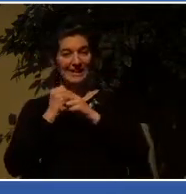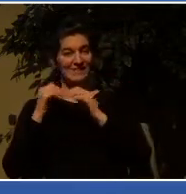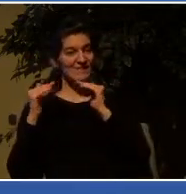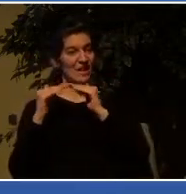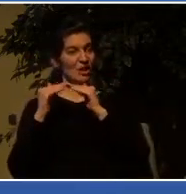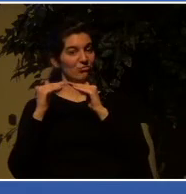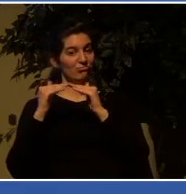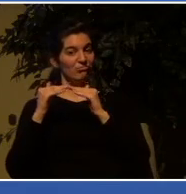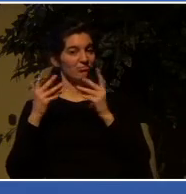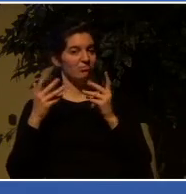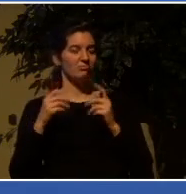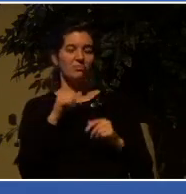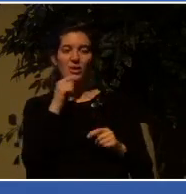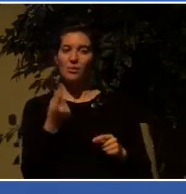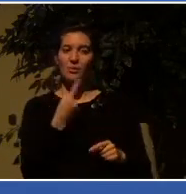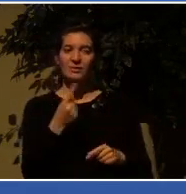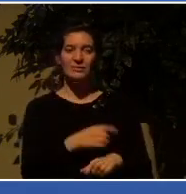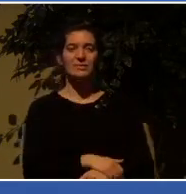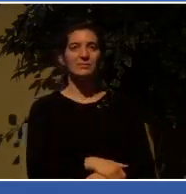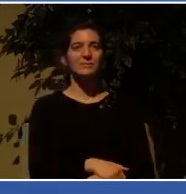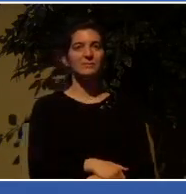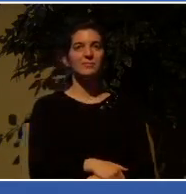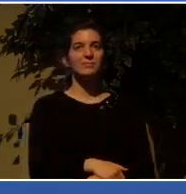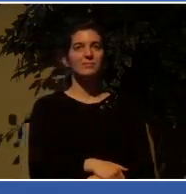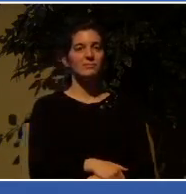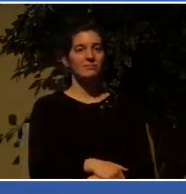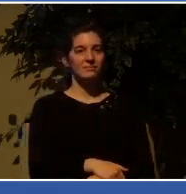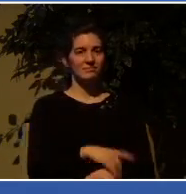irony of this story that is easy to miss.